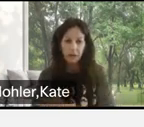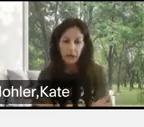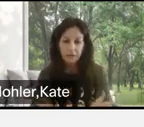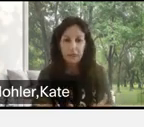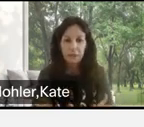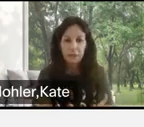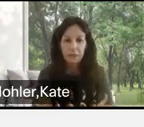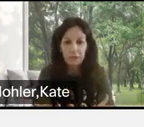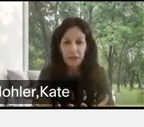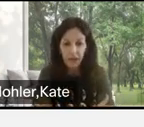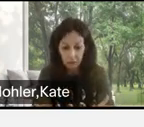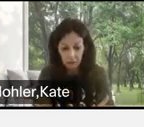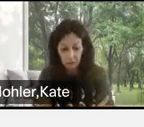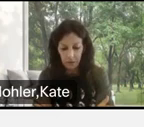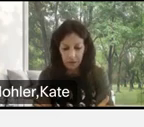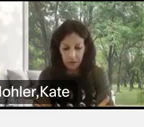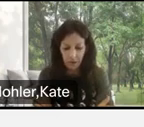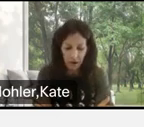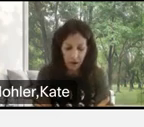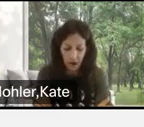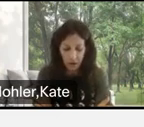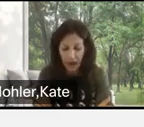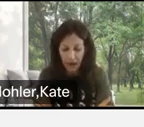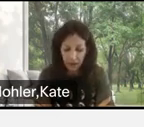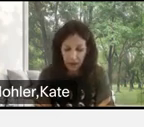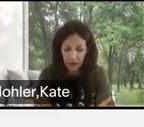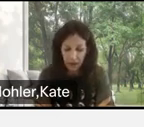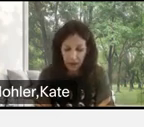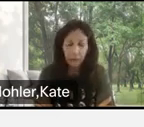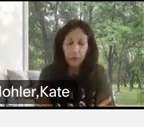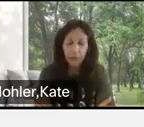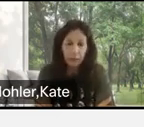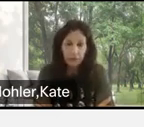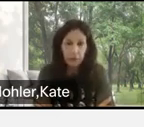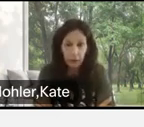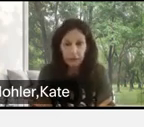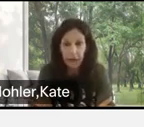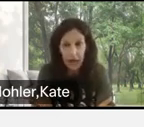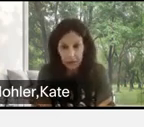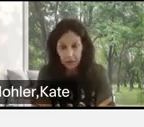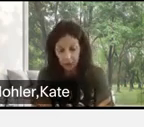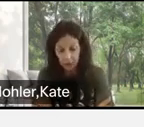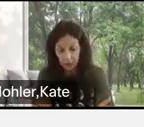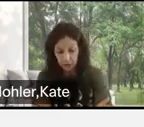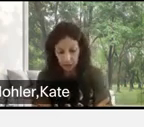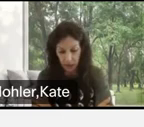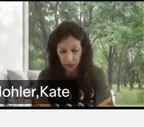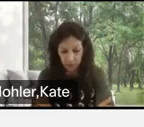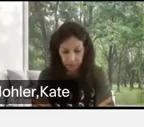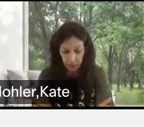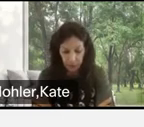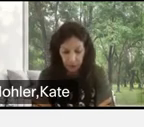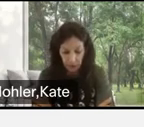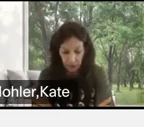I do have something to say and. I'll add that we've probably given you a lot to think about today.